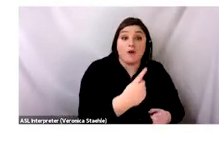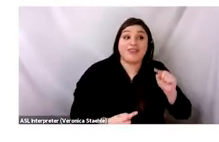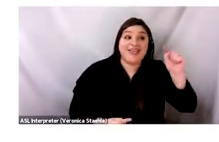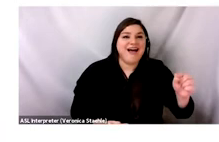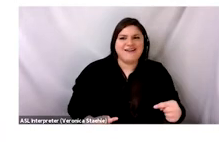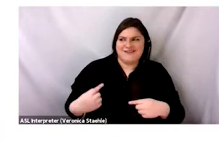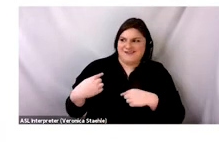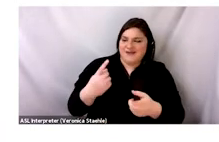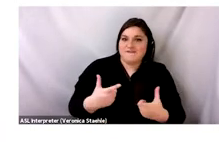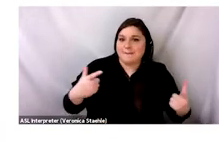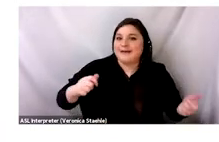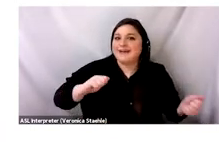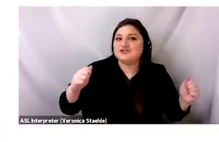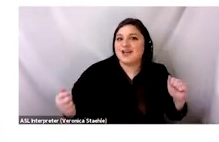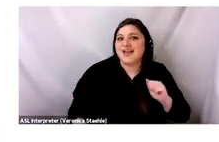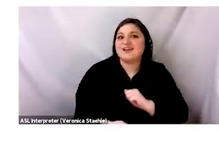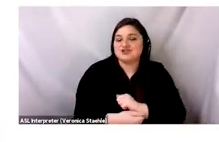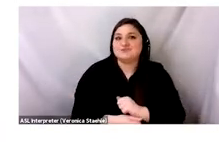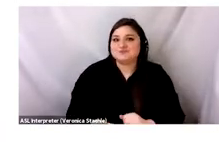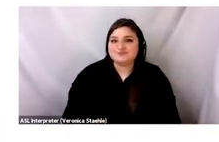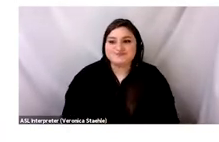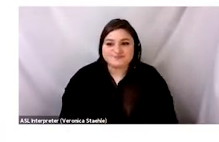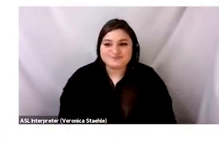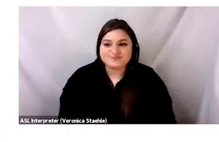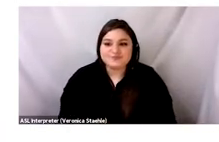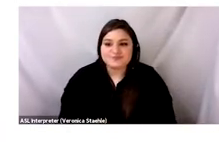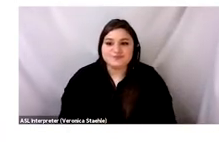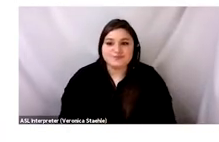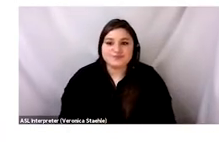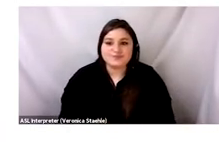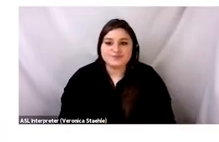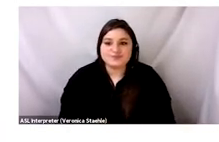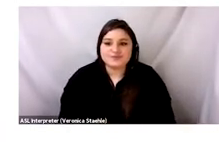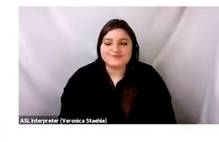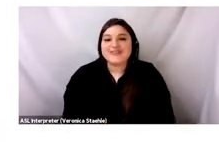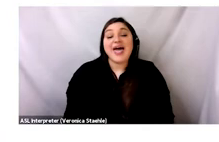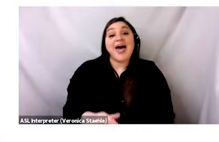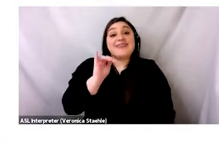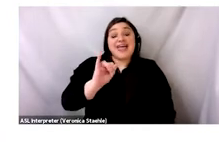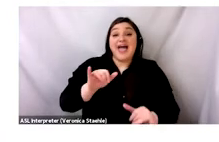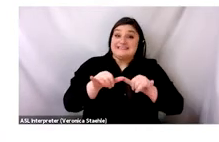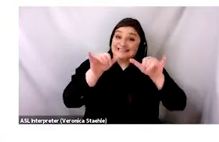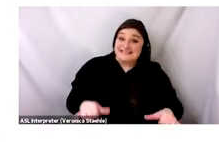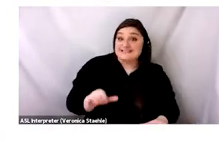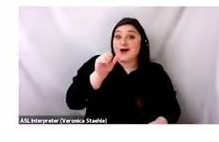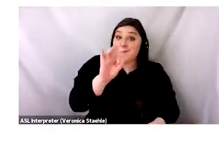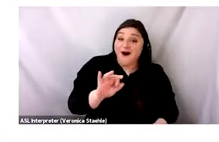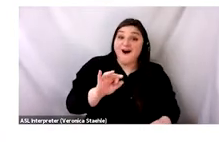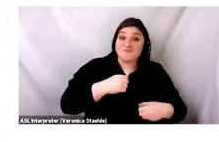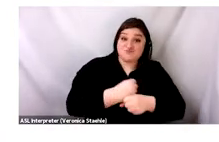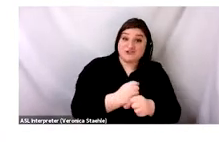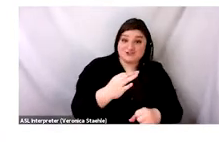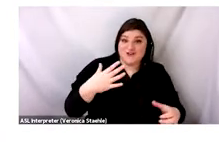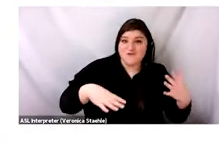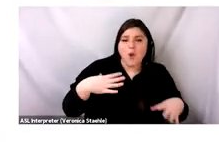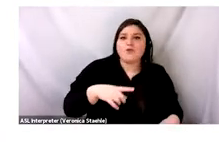produce clothing has changed exponentially. Like, there's no, it's almost as if there was no heart